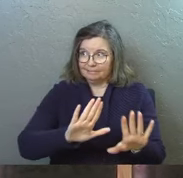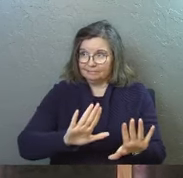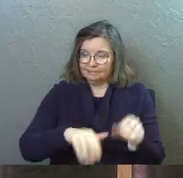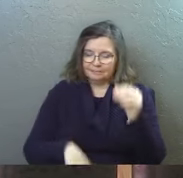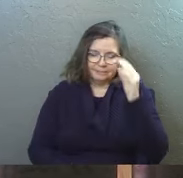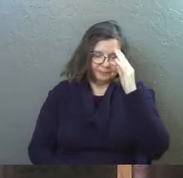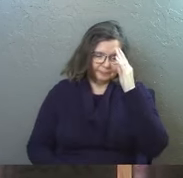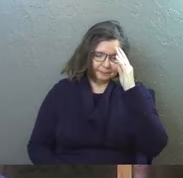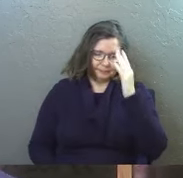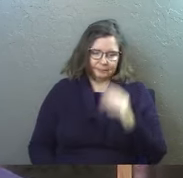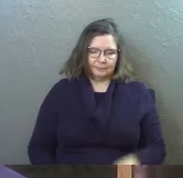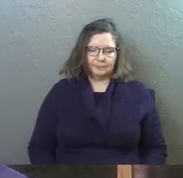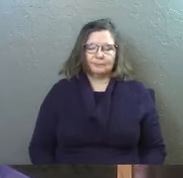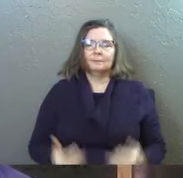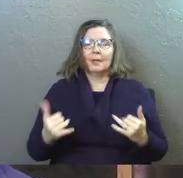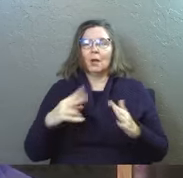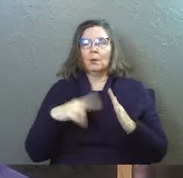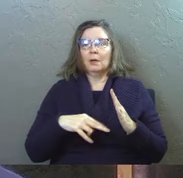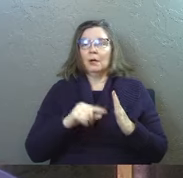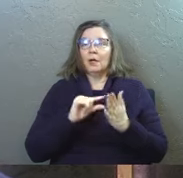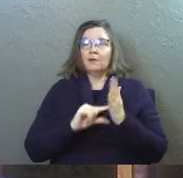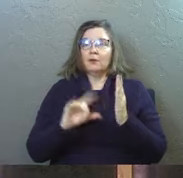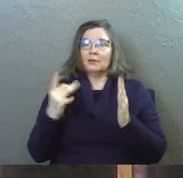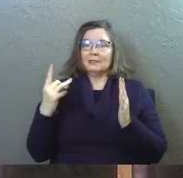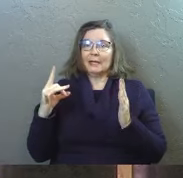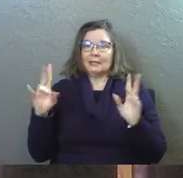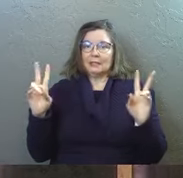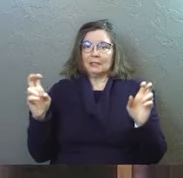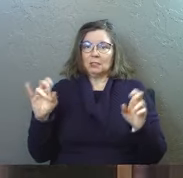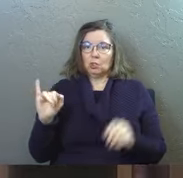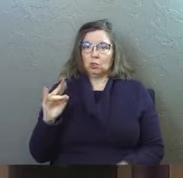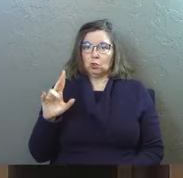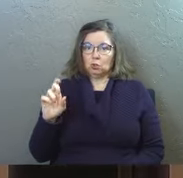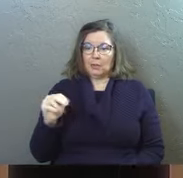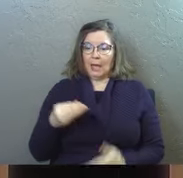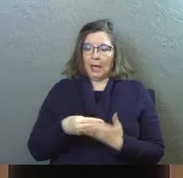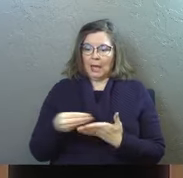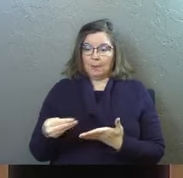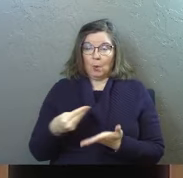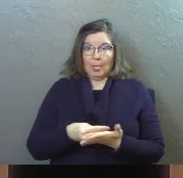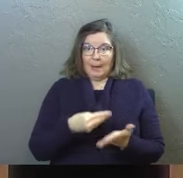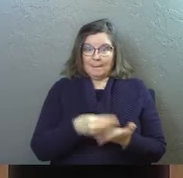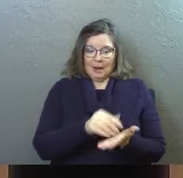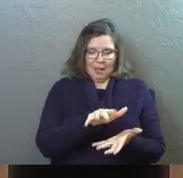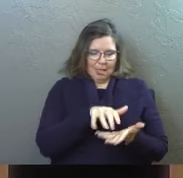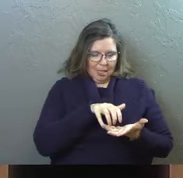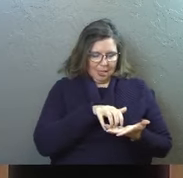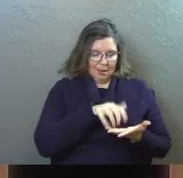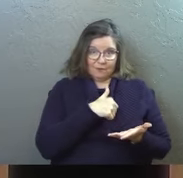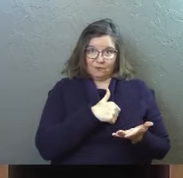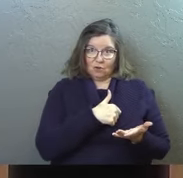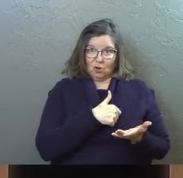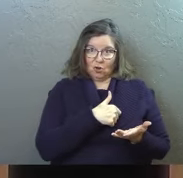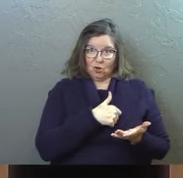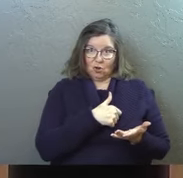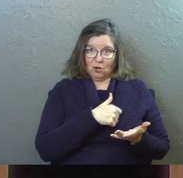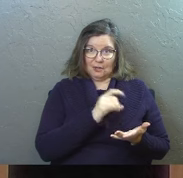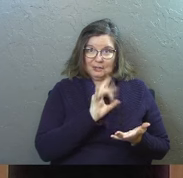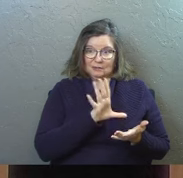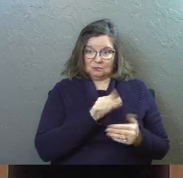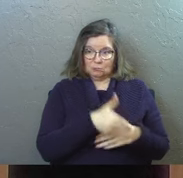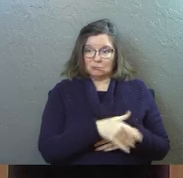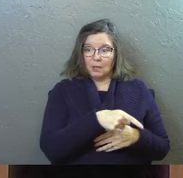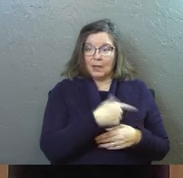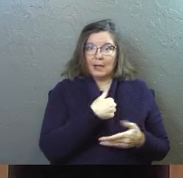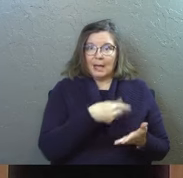keep reading. Verse 18. Judas had bought a field with the money he received for his treachery.